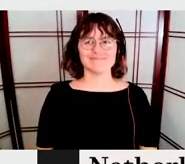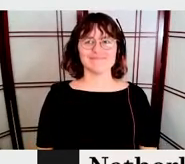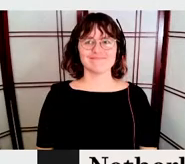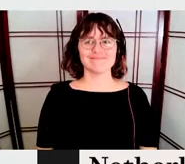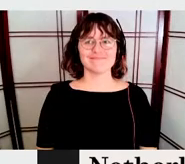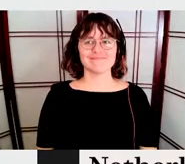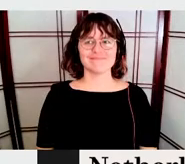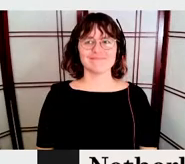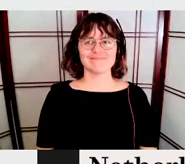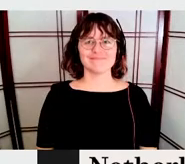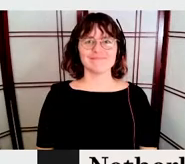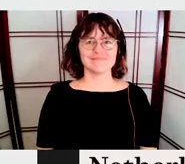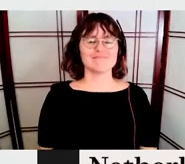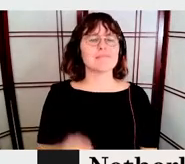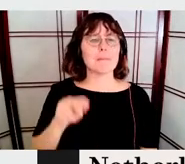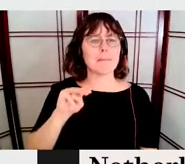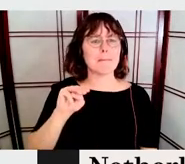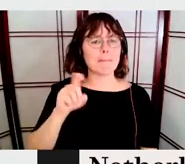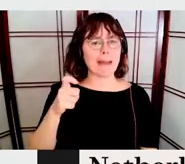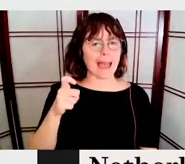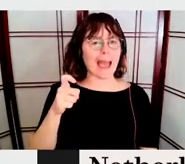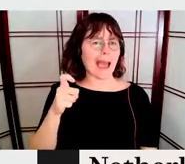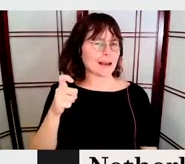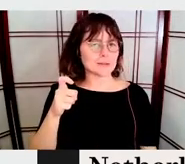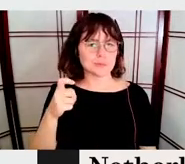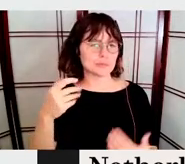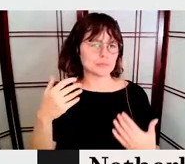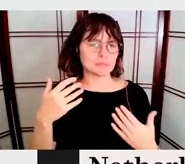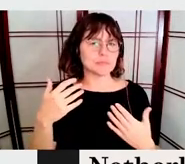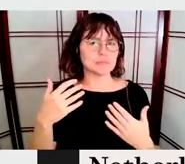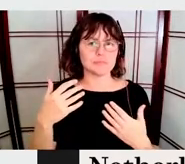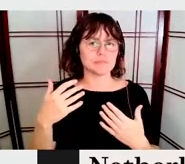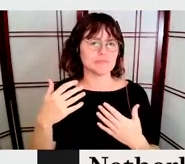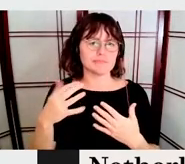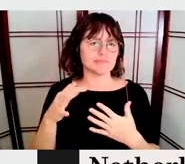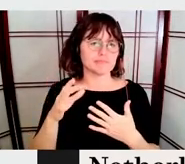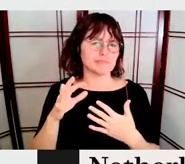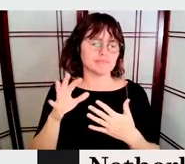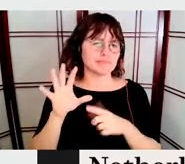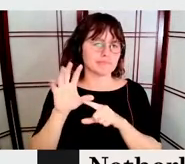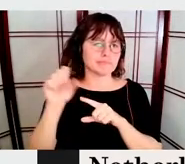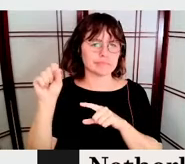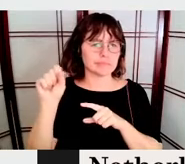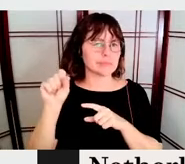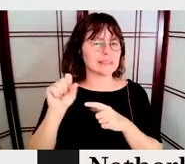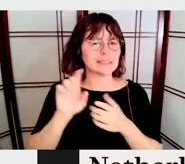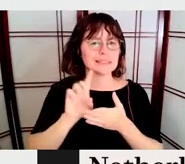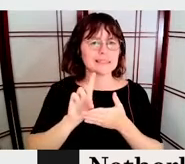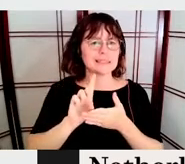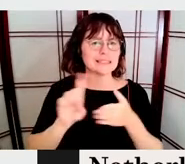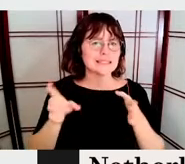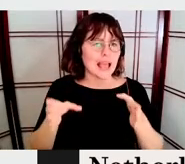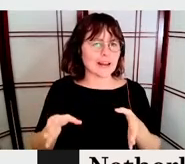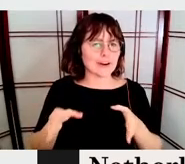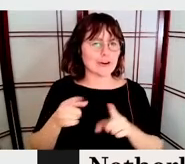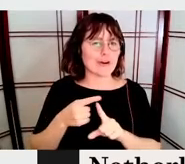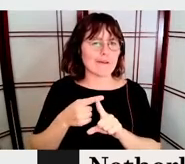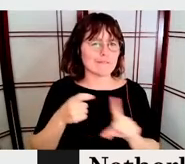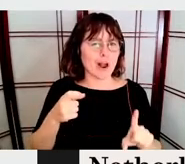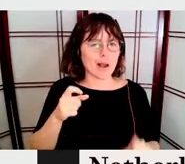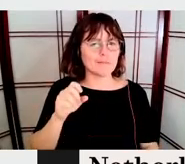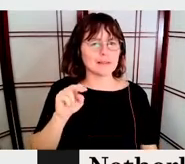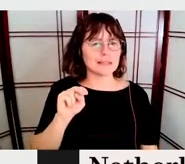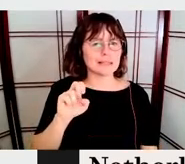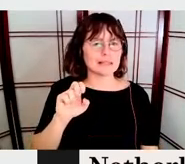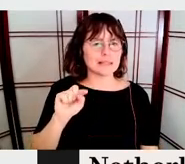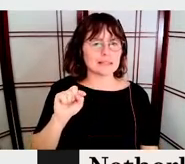And, Max is a, a, a tremendous, uh, illustration and designer from, from, from, uh, And he sent us